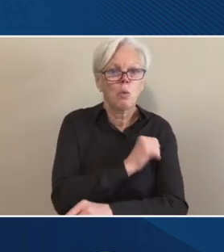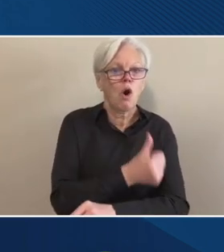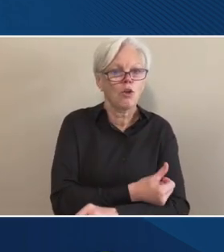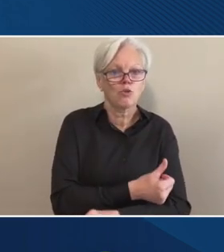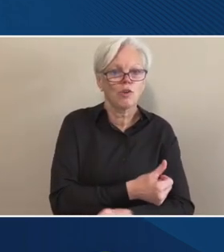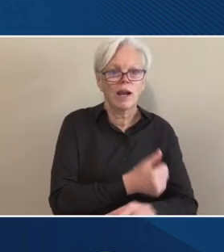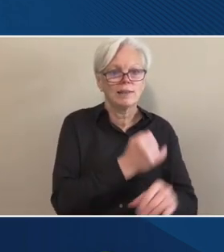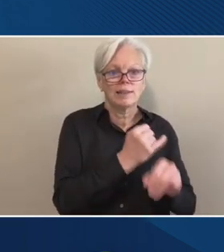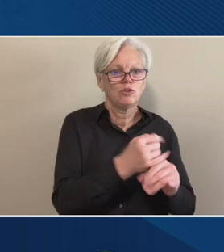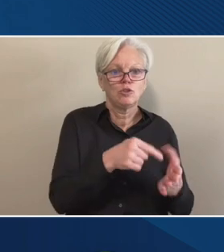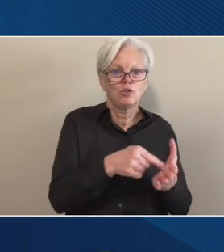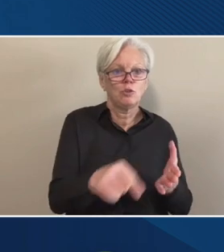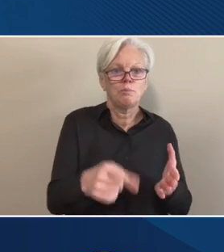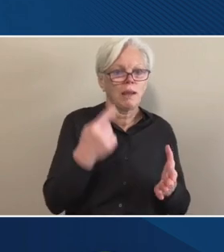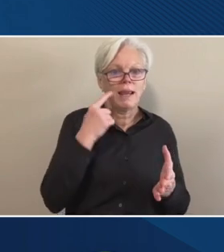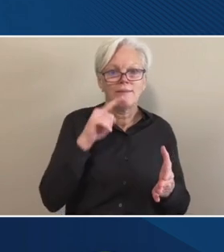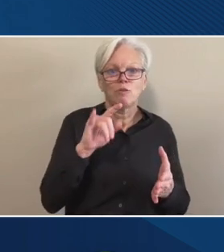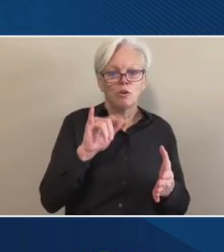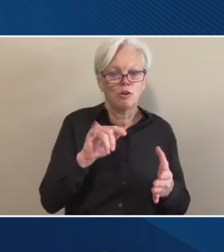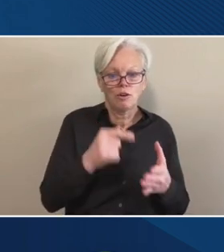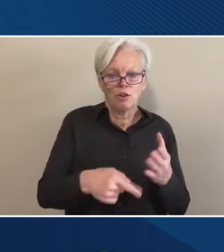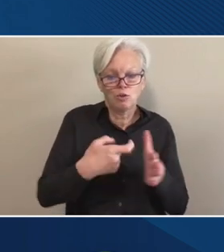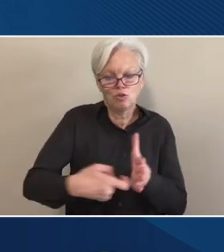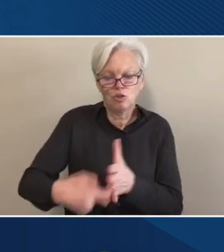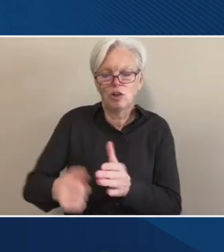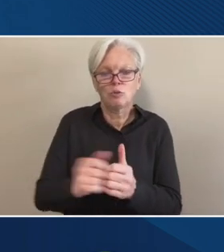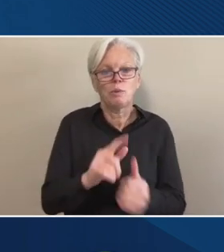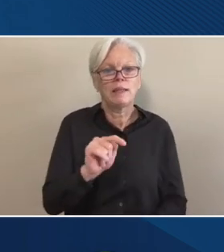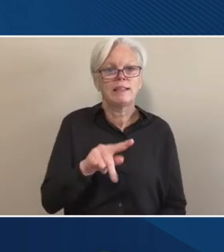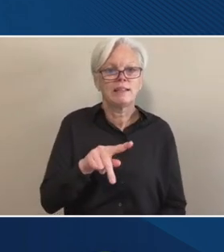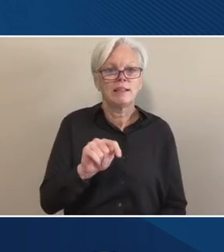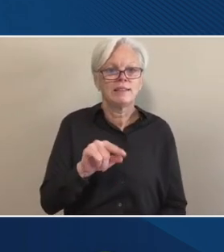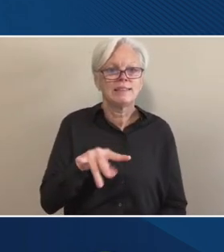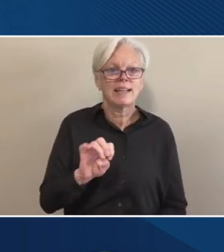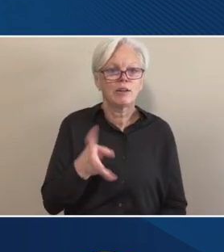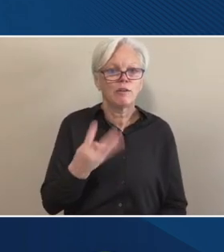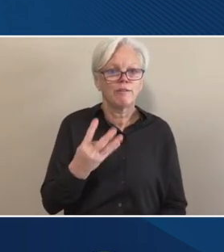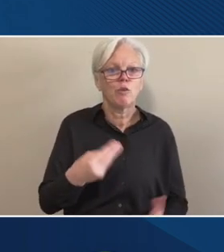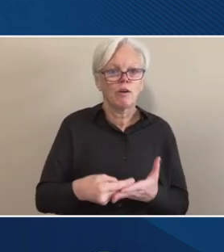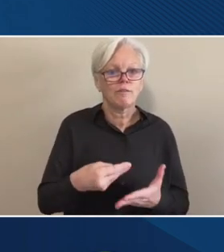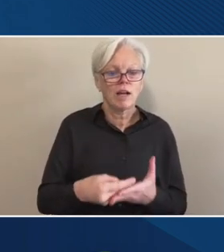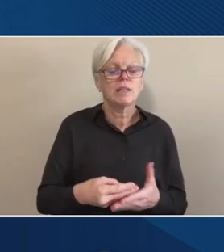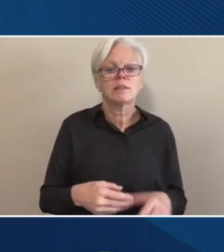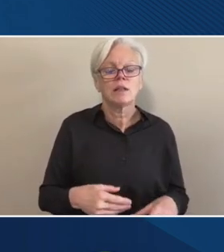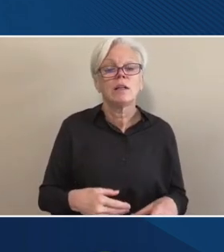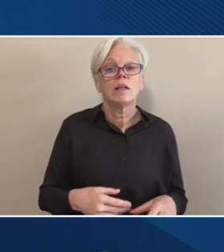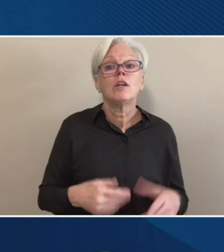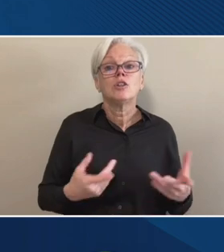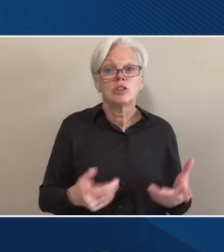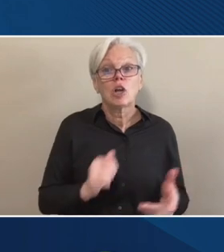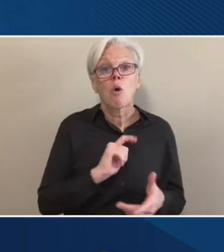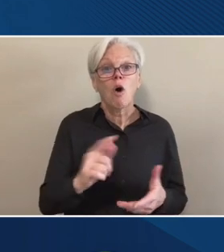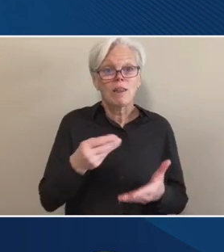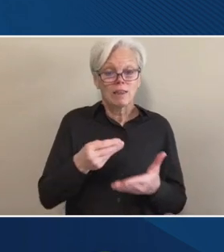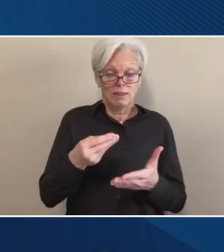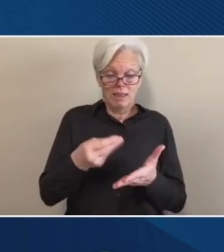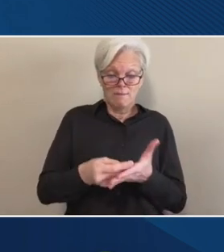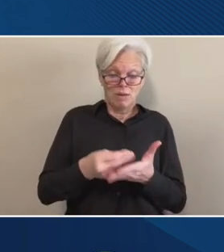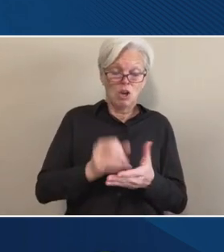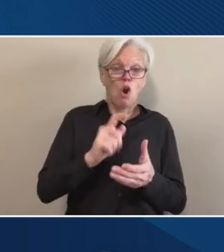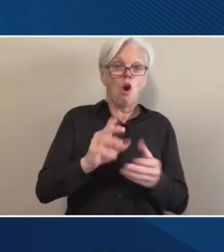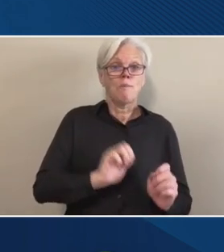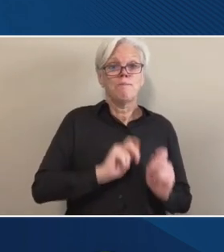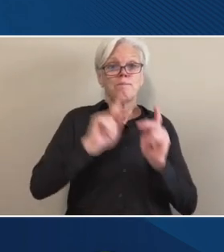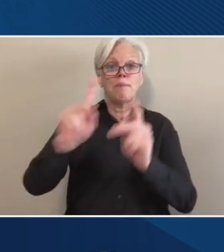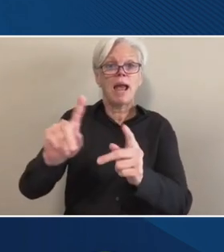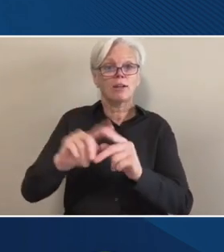charges with their title core funds. So what happens in this case is that those funds would all be returned to the department and the remaining